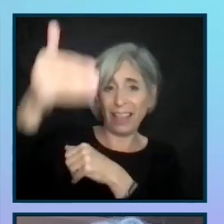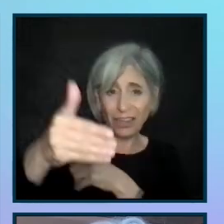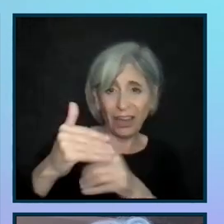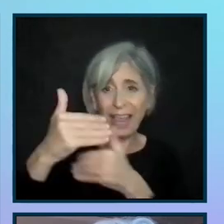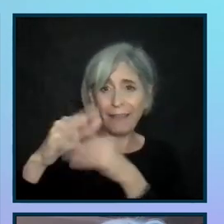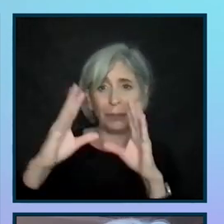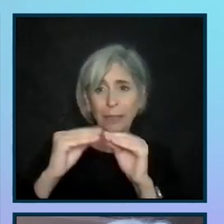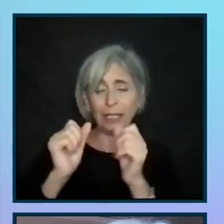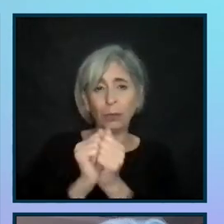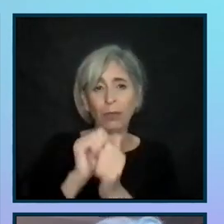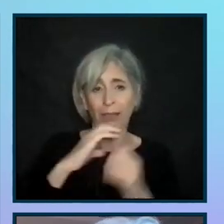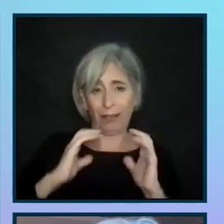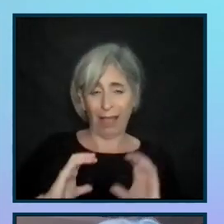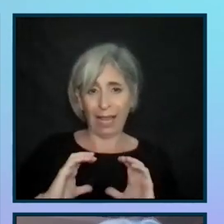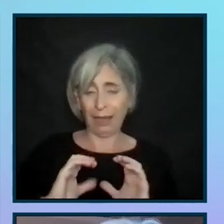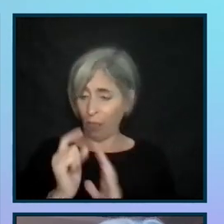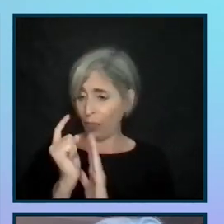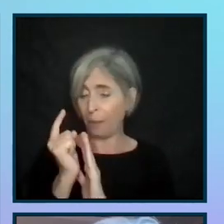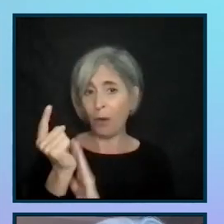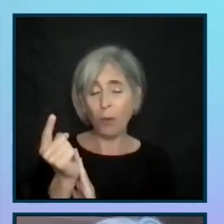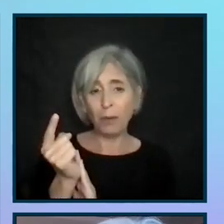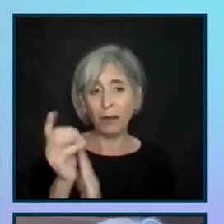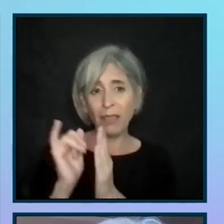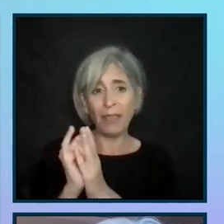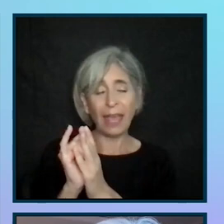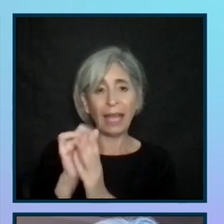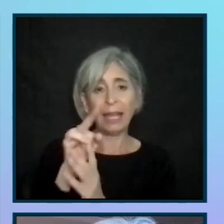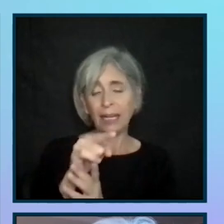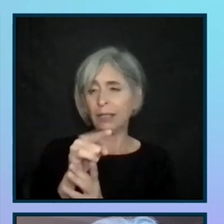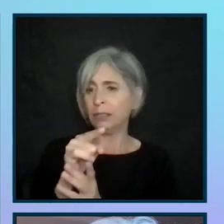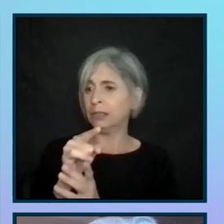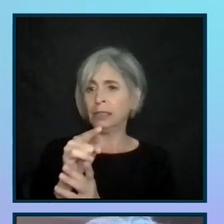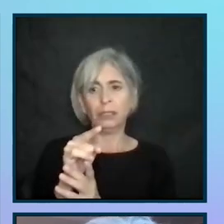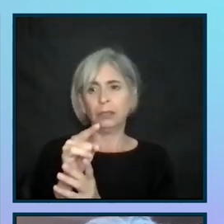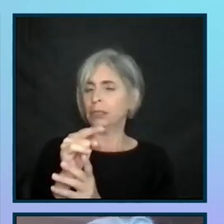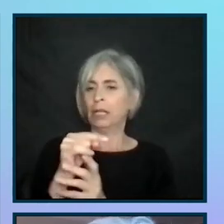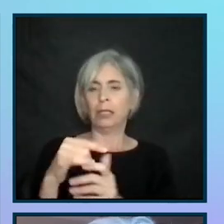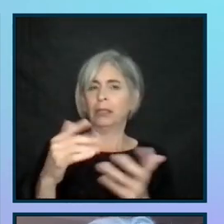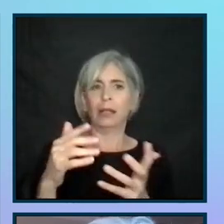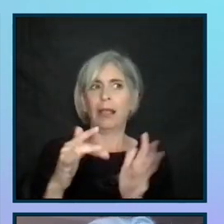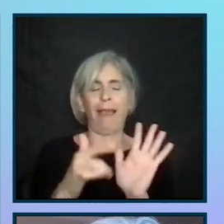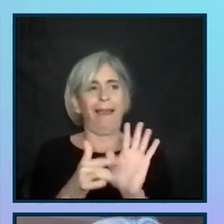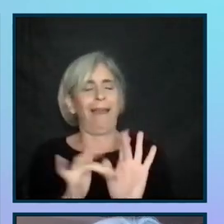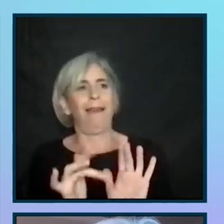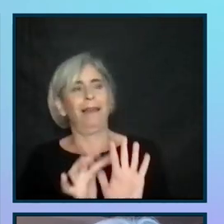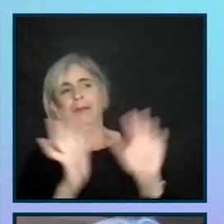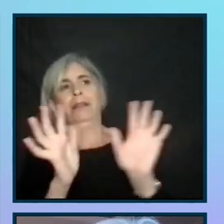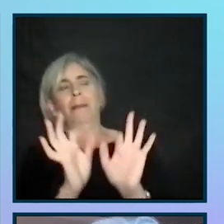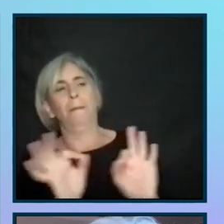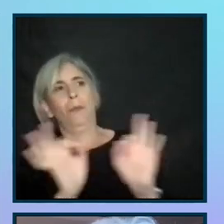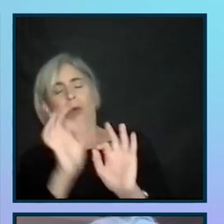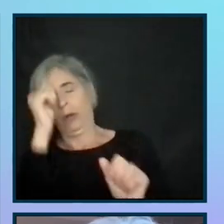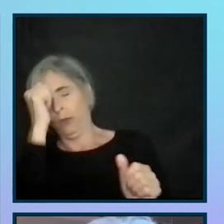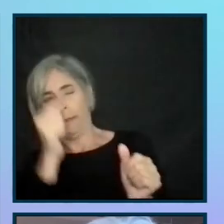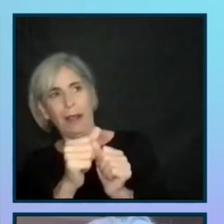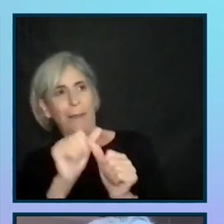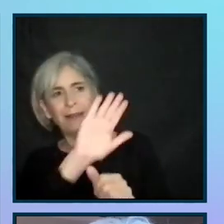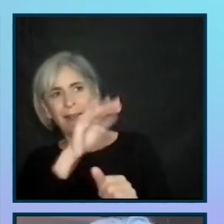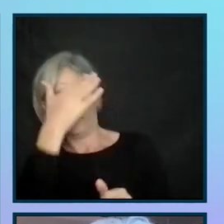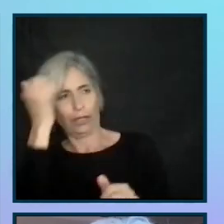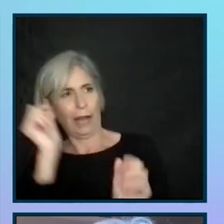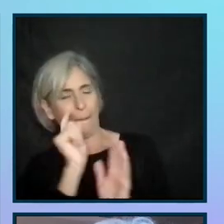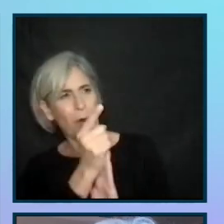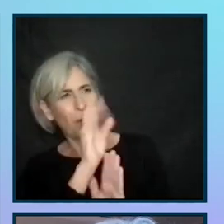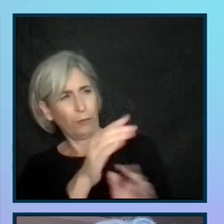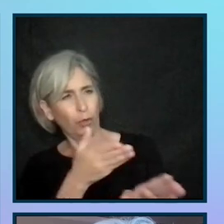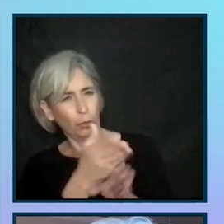clients. And the moment that for her was such a highlight, such a never forget moment of her